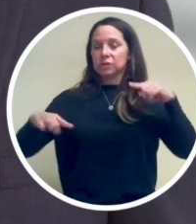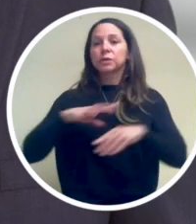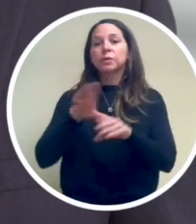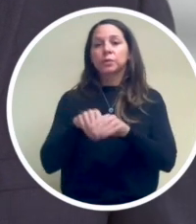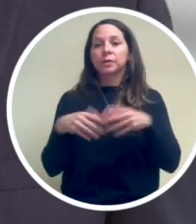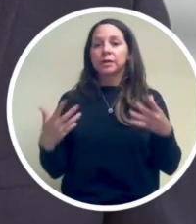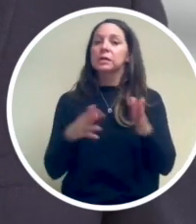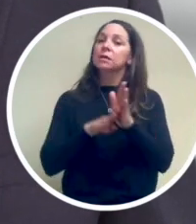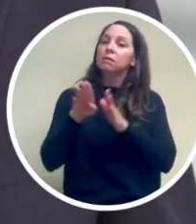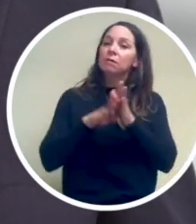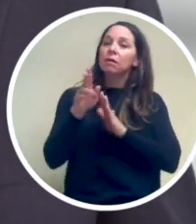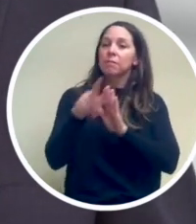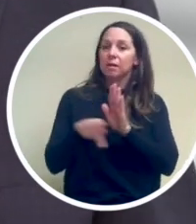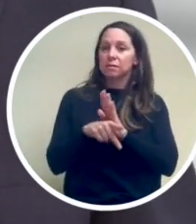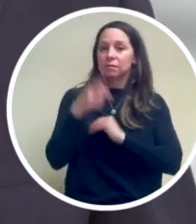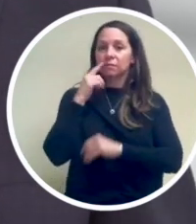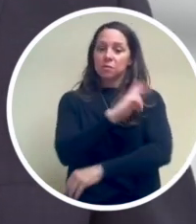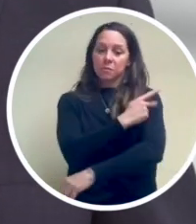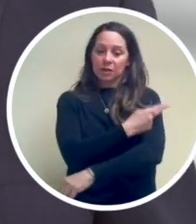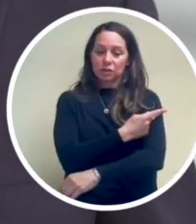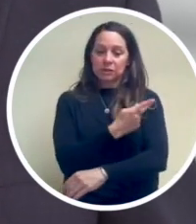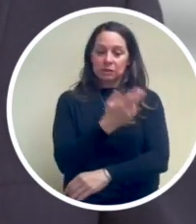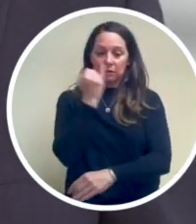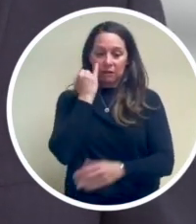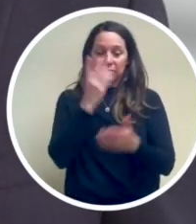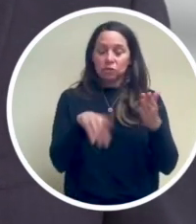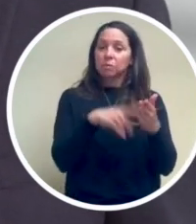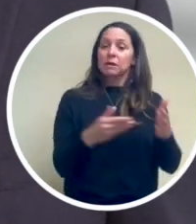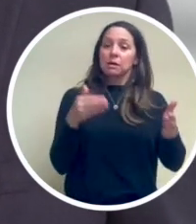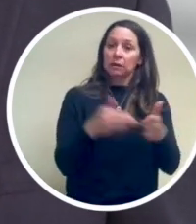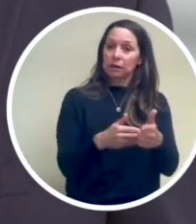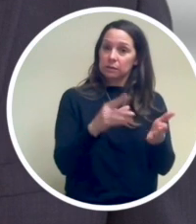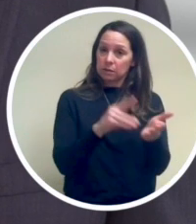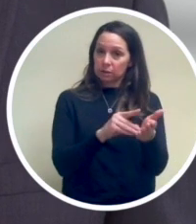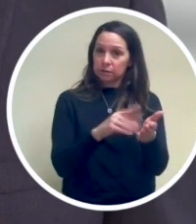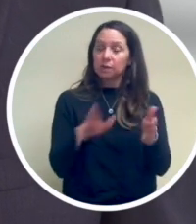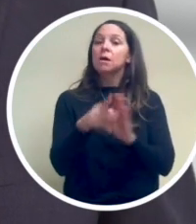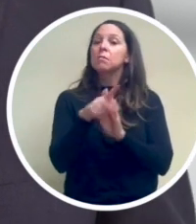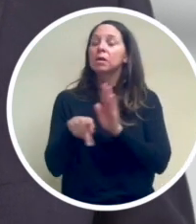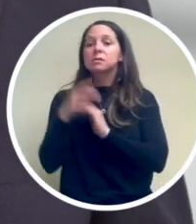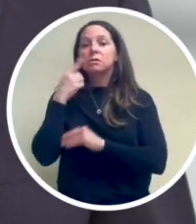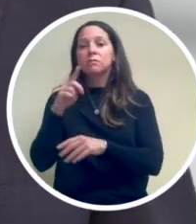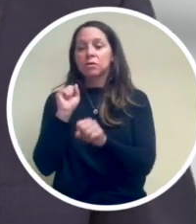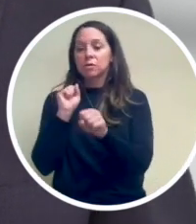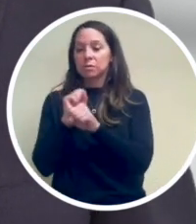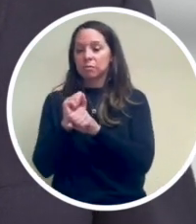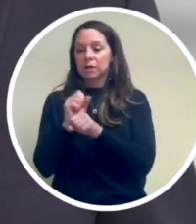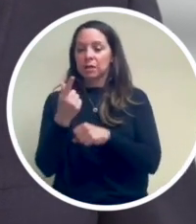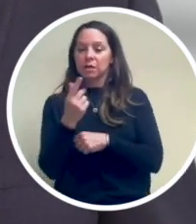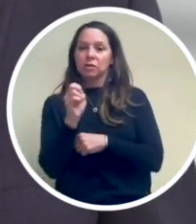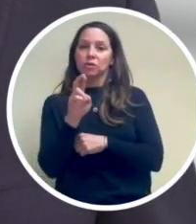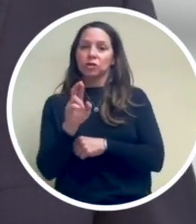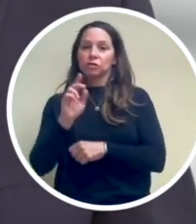been accomplished, including developing policies for patients who discriminate against providers, developing policies for